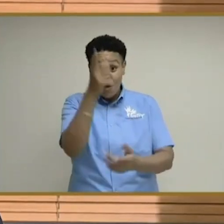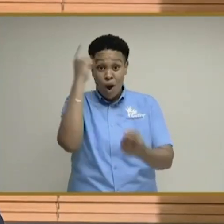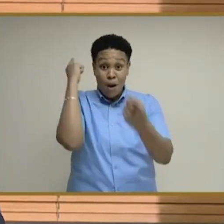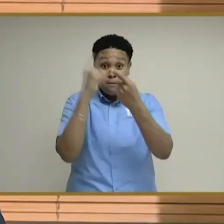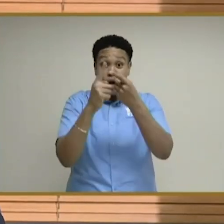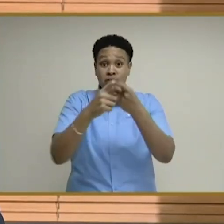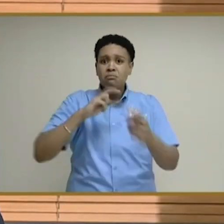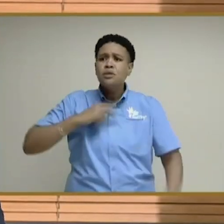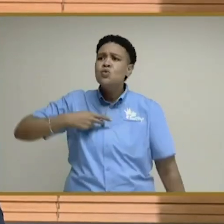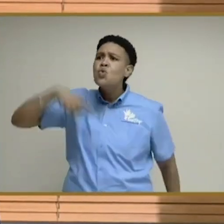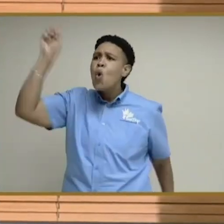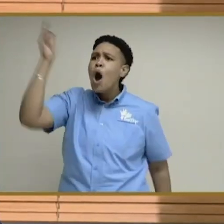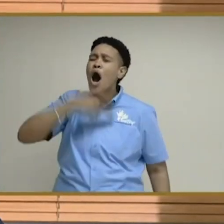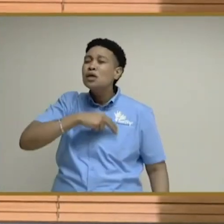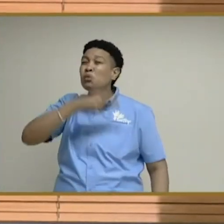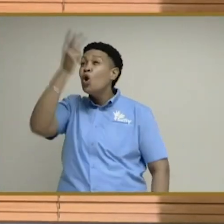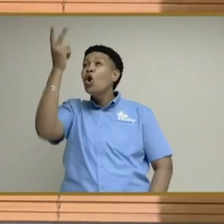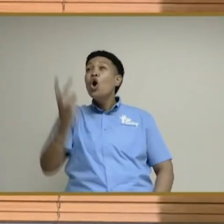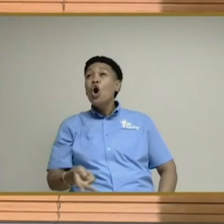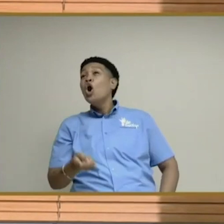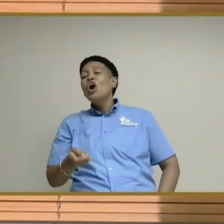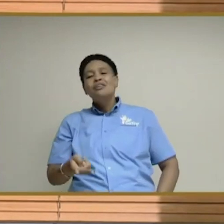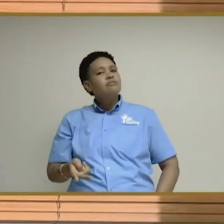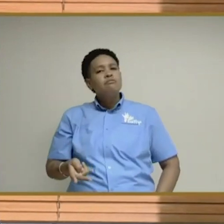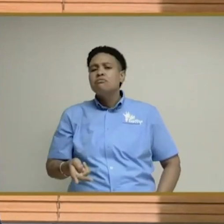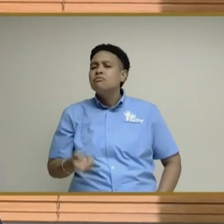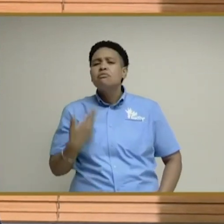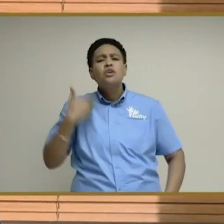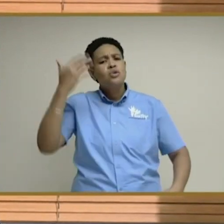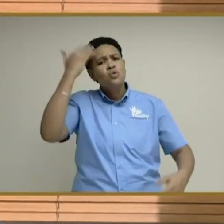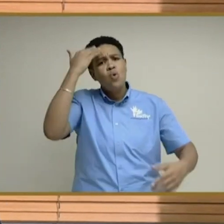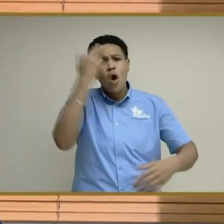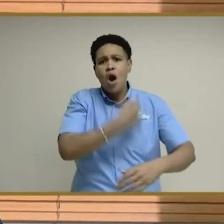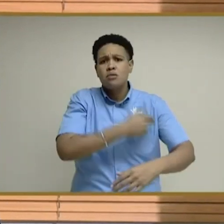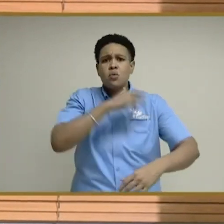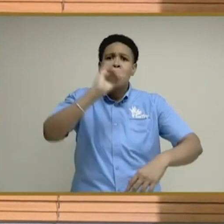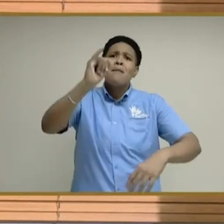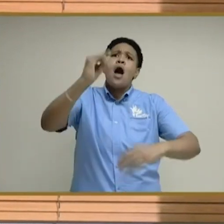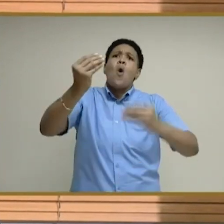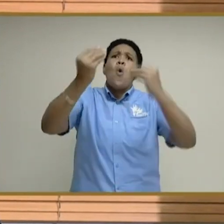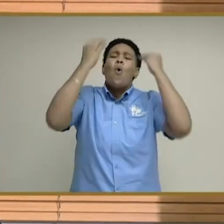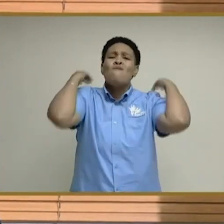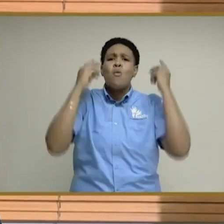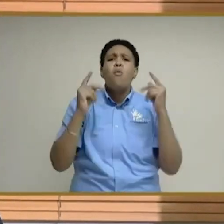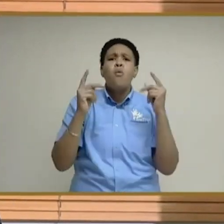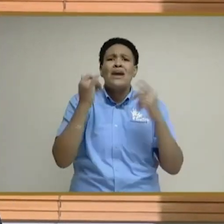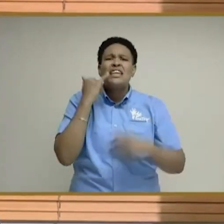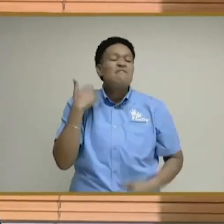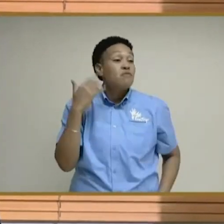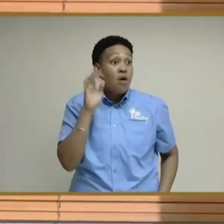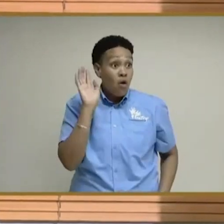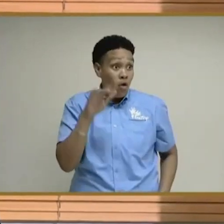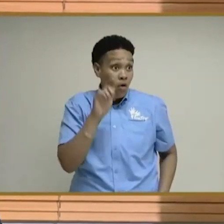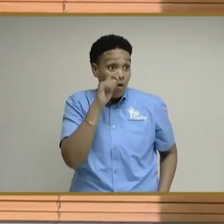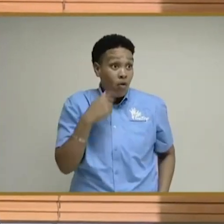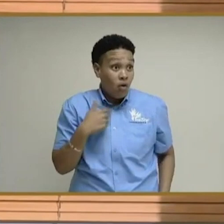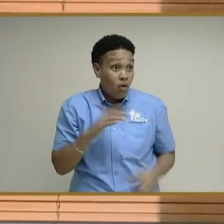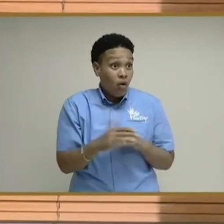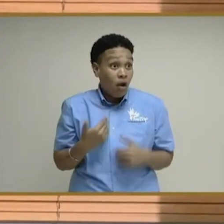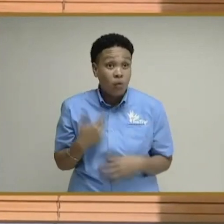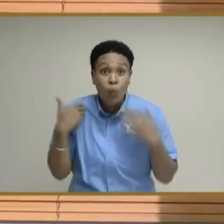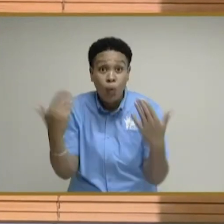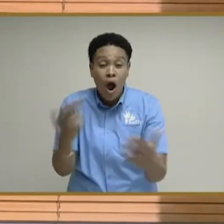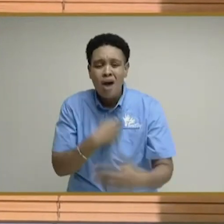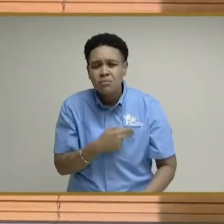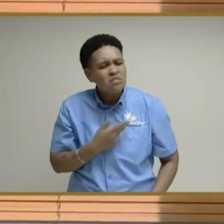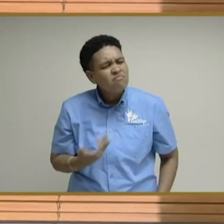you have to go into a hospital. And indeed, the hospitals would be overwhelmed very quickly if we ever took that posture. And that's not the